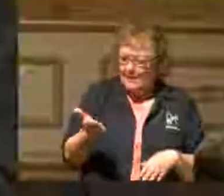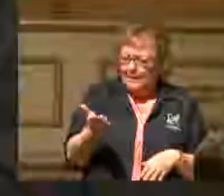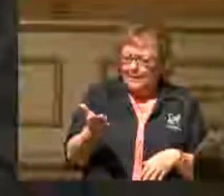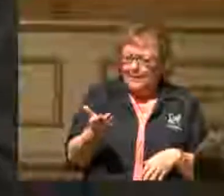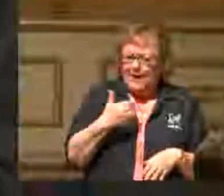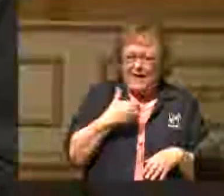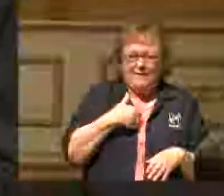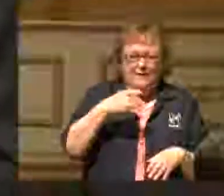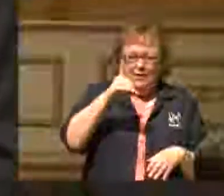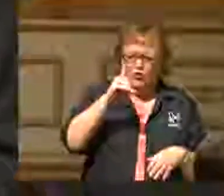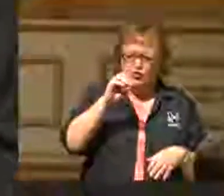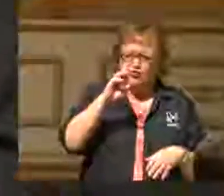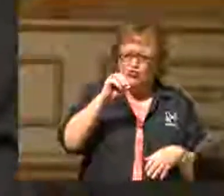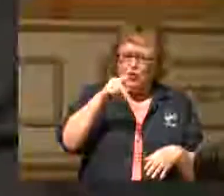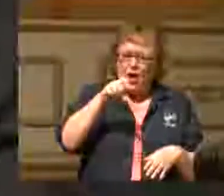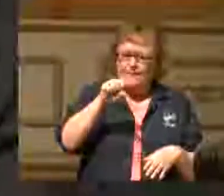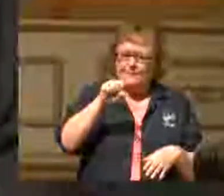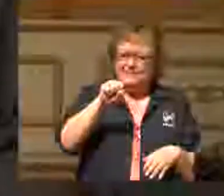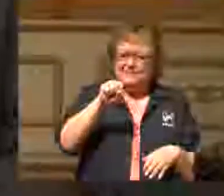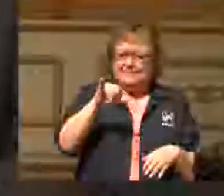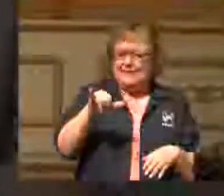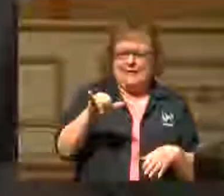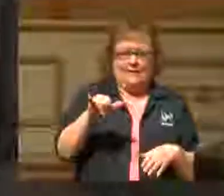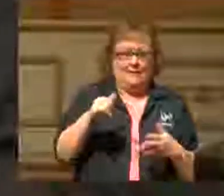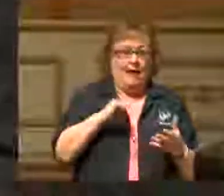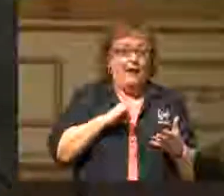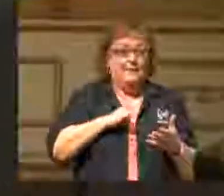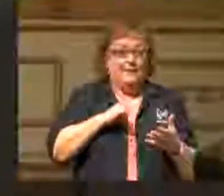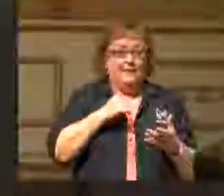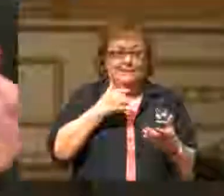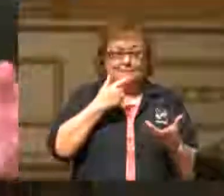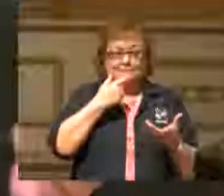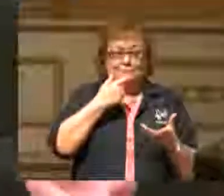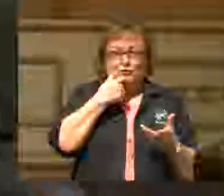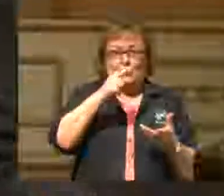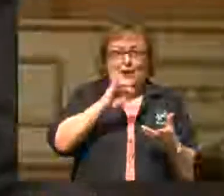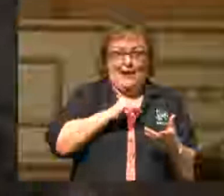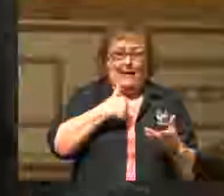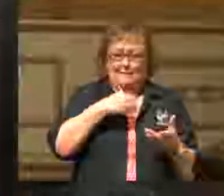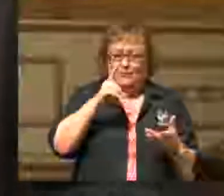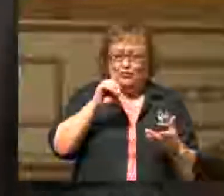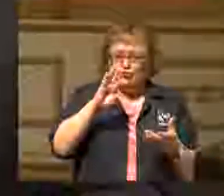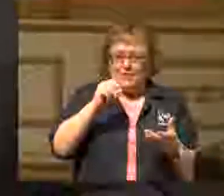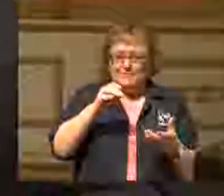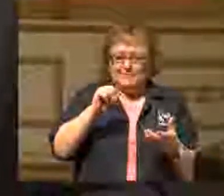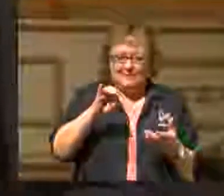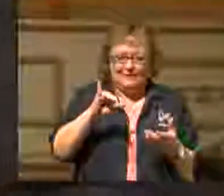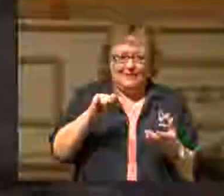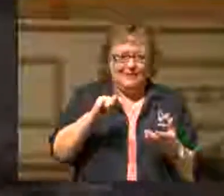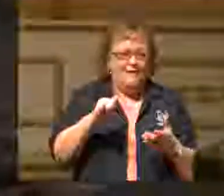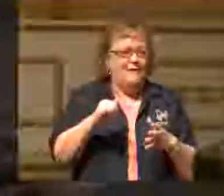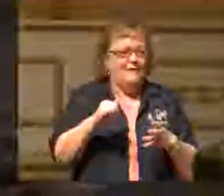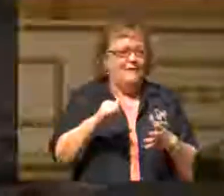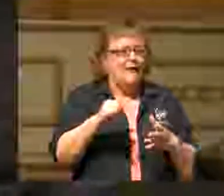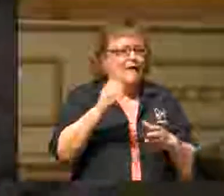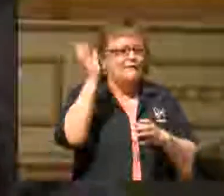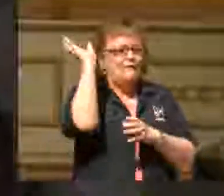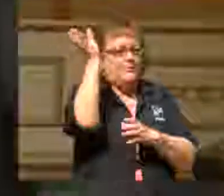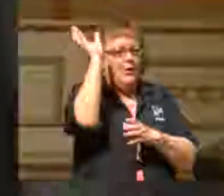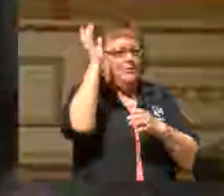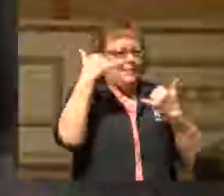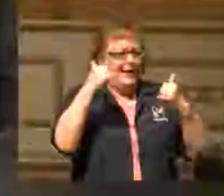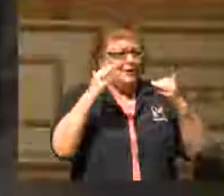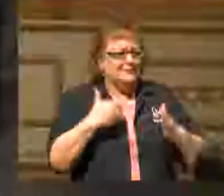dropsy. The dropsy. I've been accused of having dropsy, you know, not holding on to stuff. Football players have had the dropsy before.